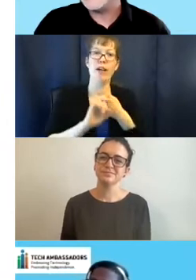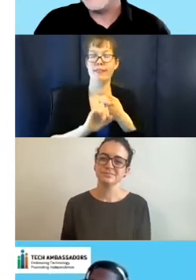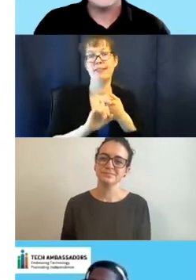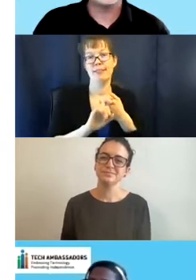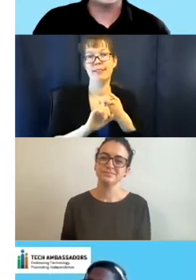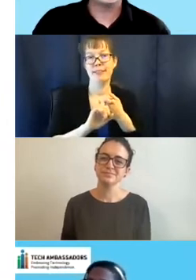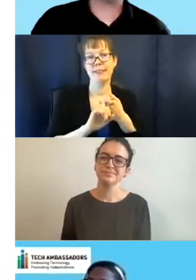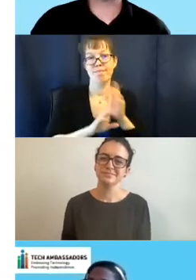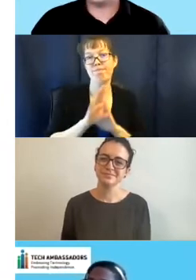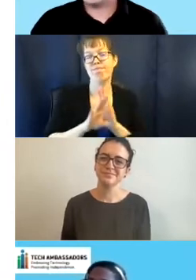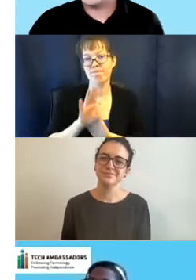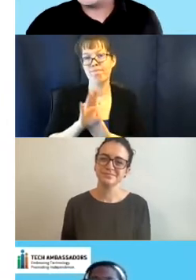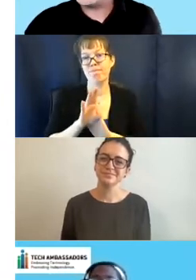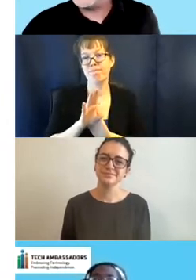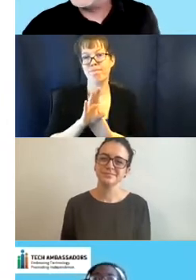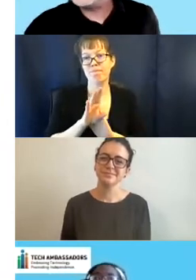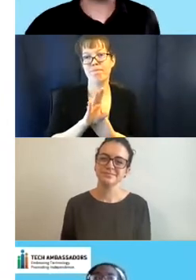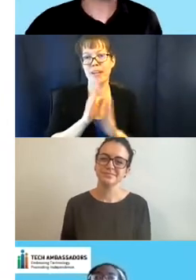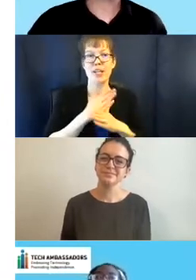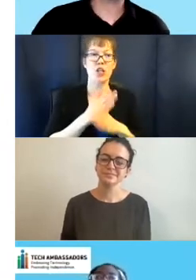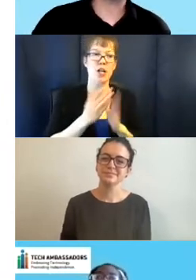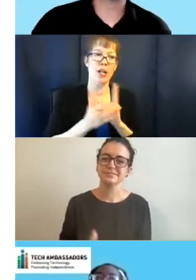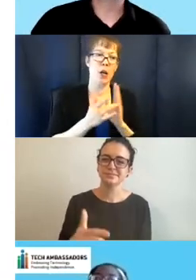as, as, share some technology with people.